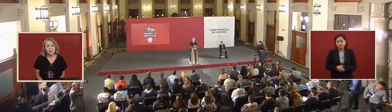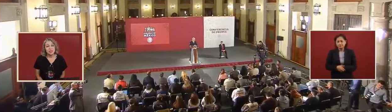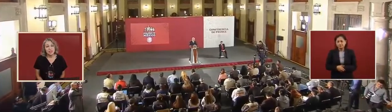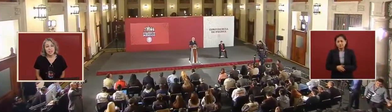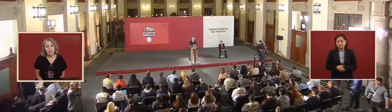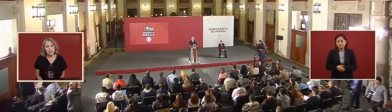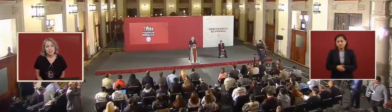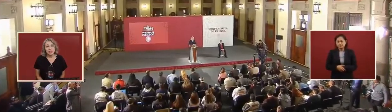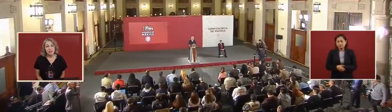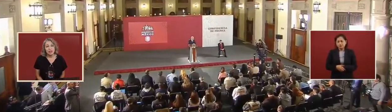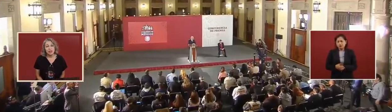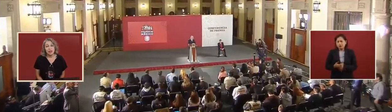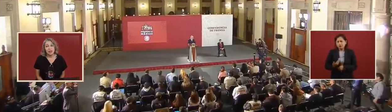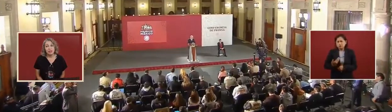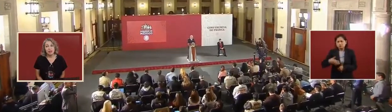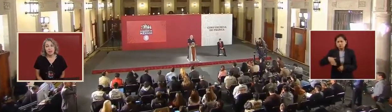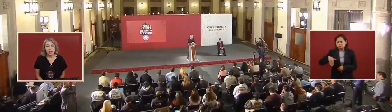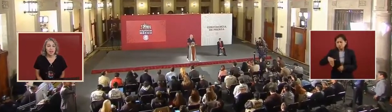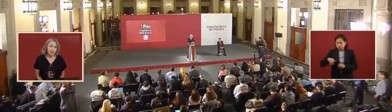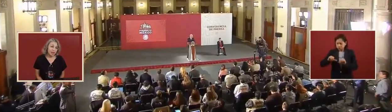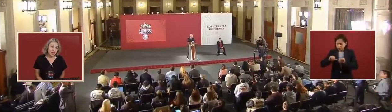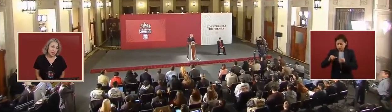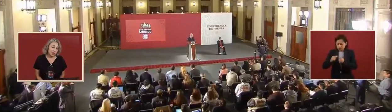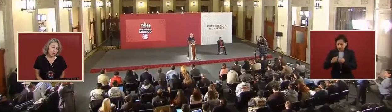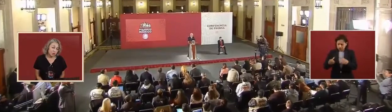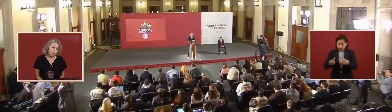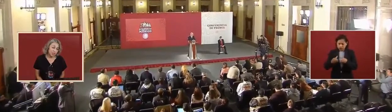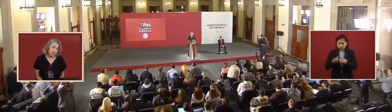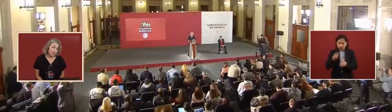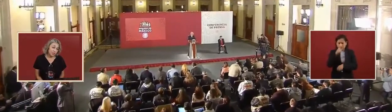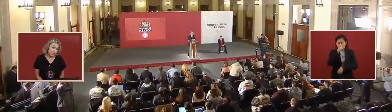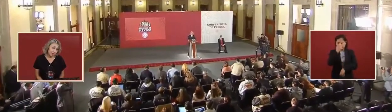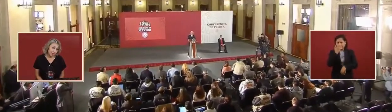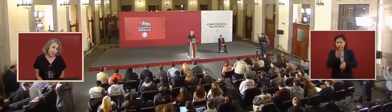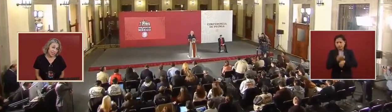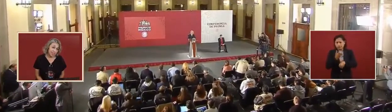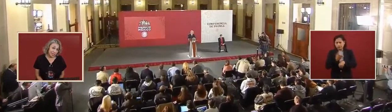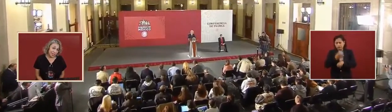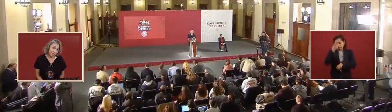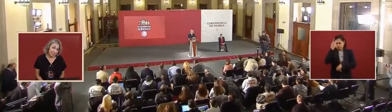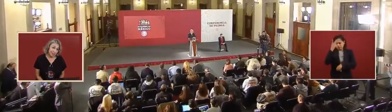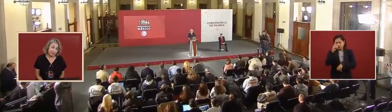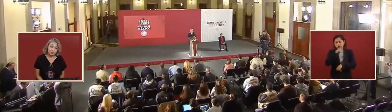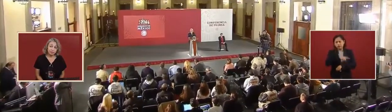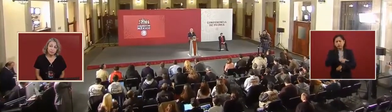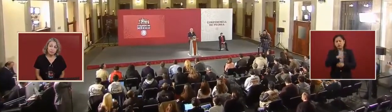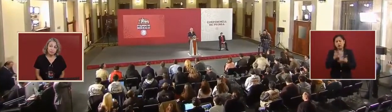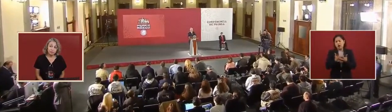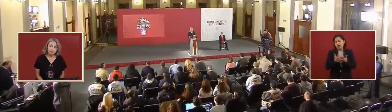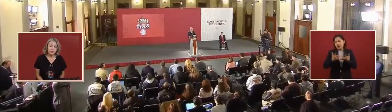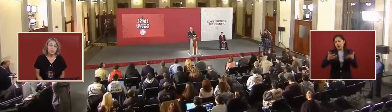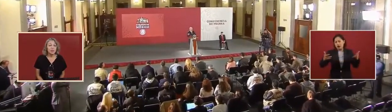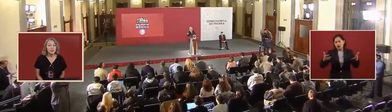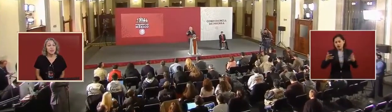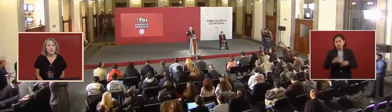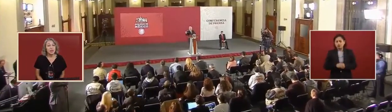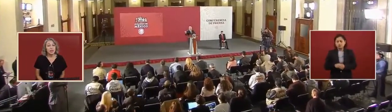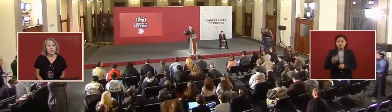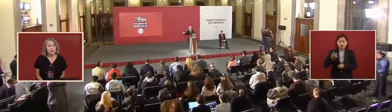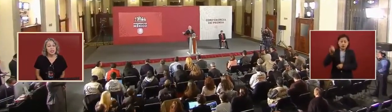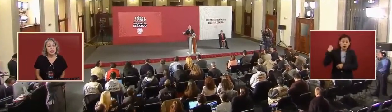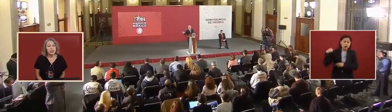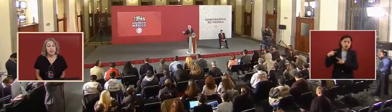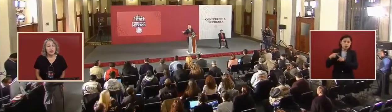corporations of the United States during 50 years